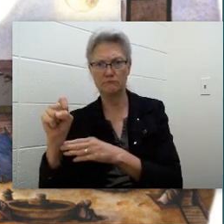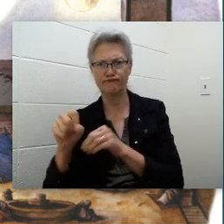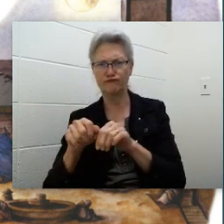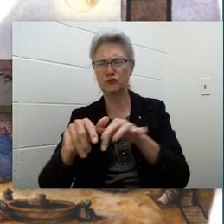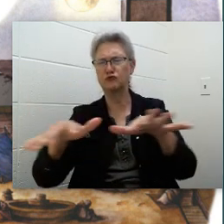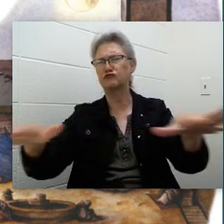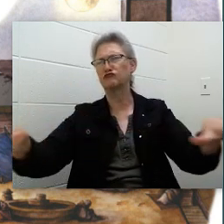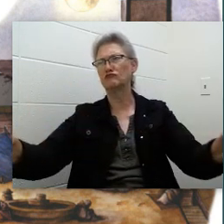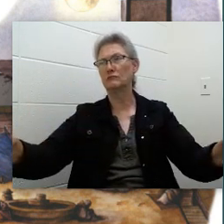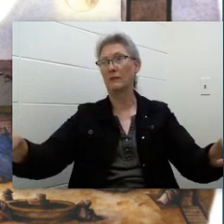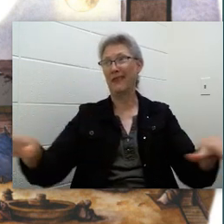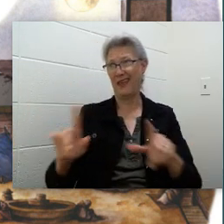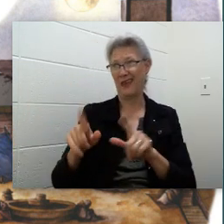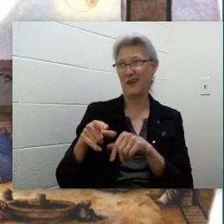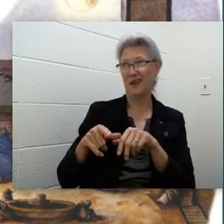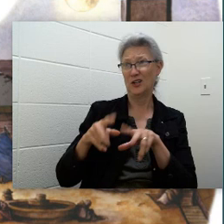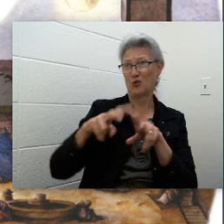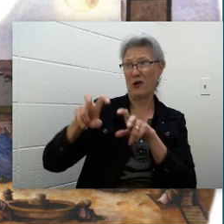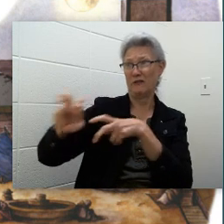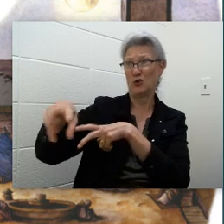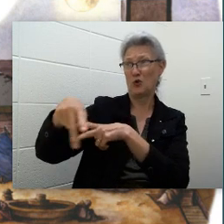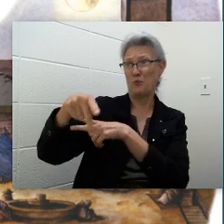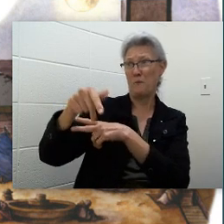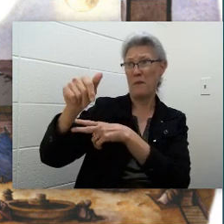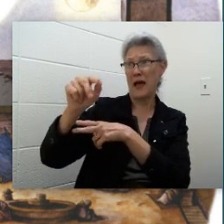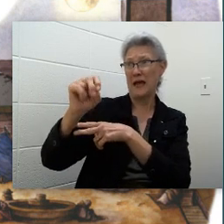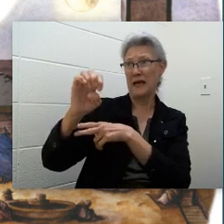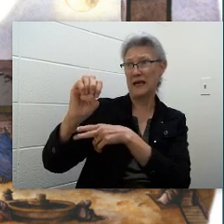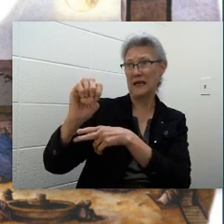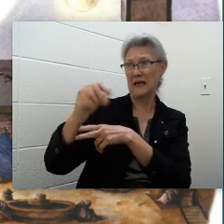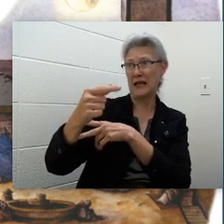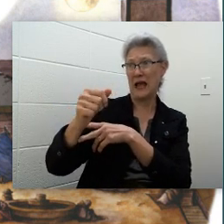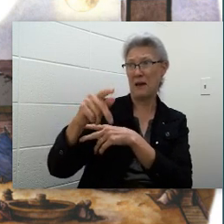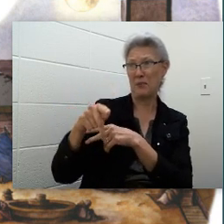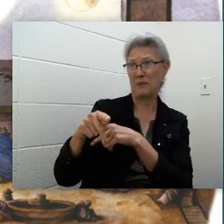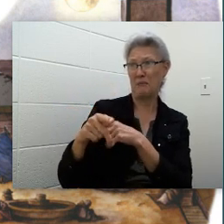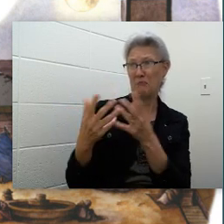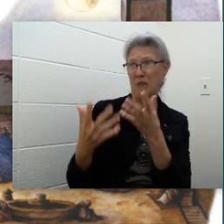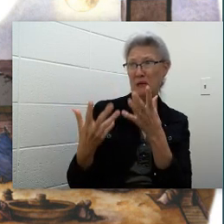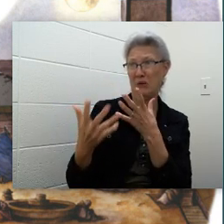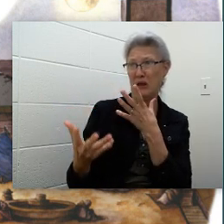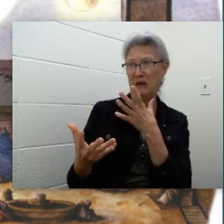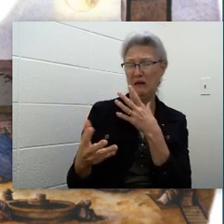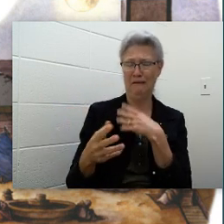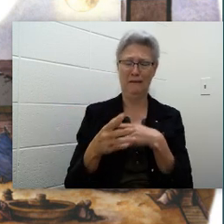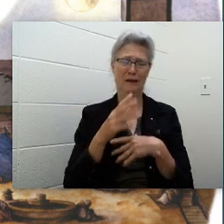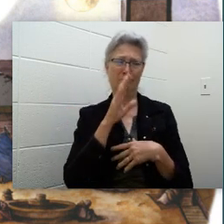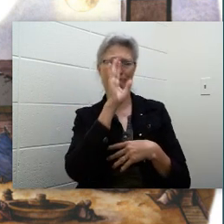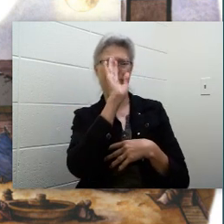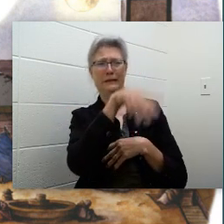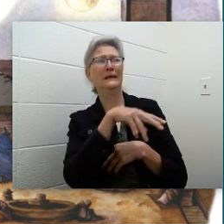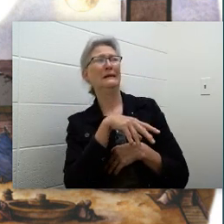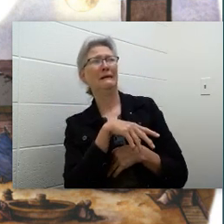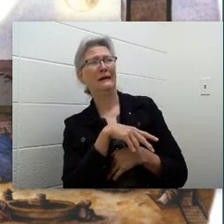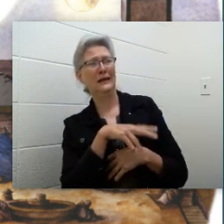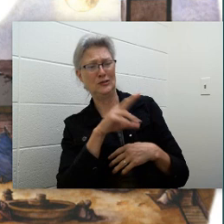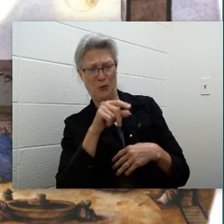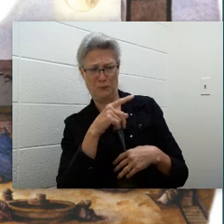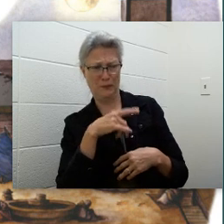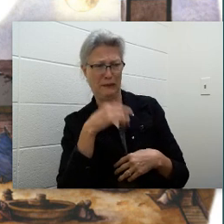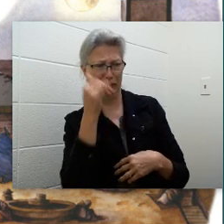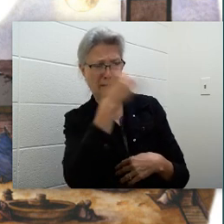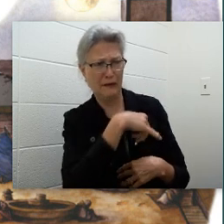They could go up to Pine Gap, said Wilmer. Maybe. Mary snorted and shook her head. Don't be